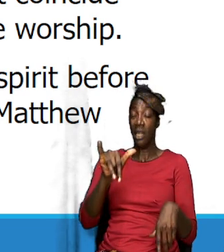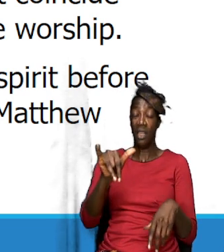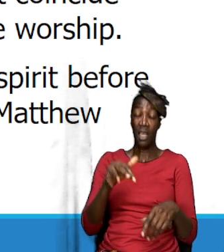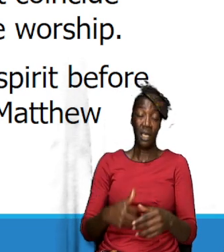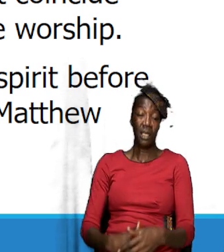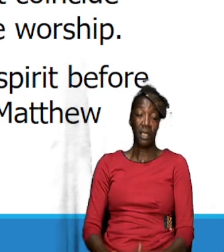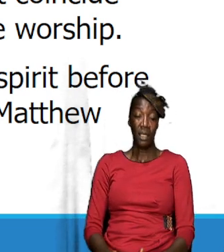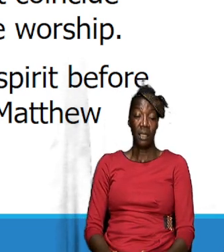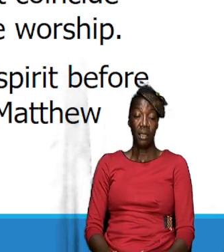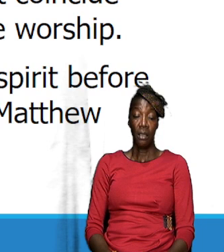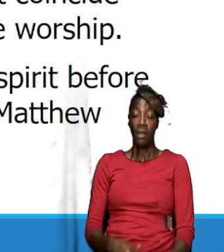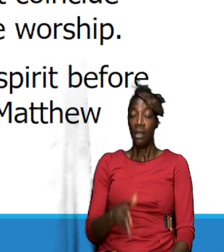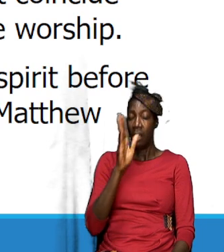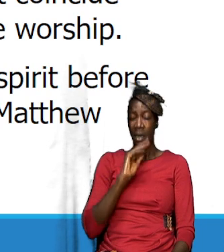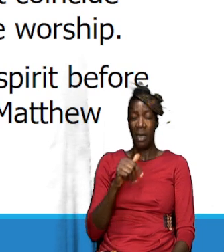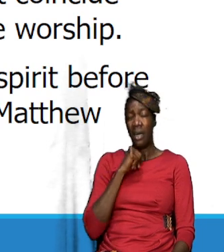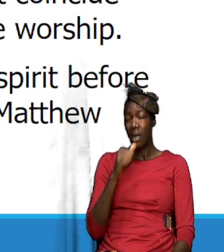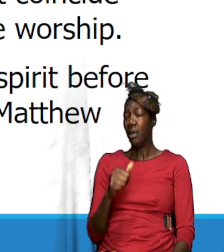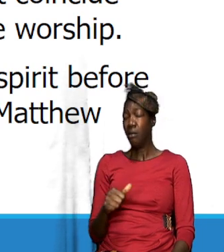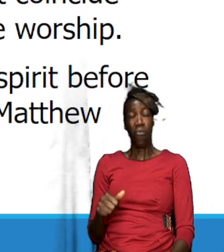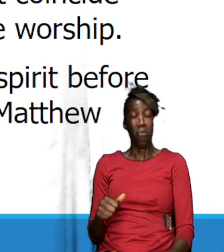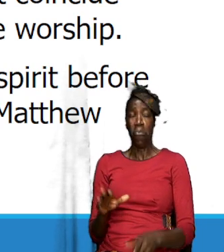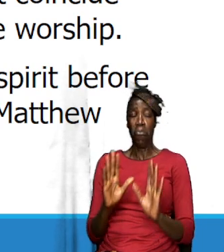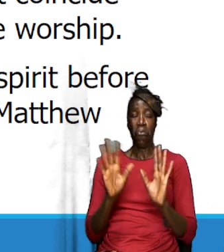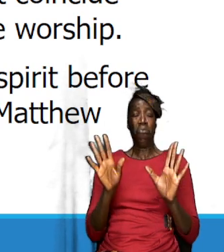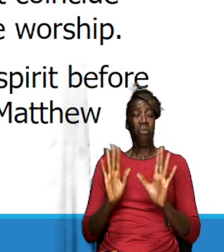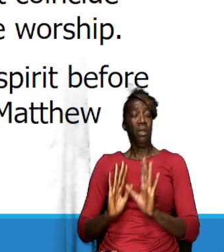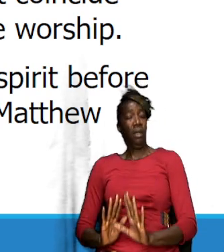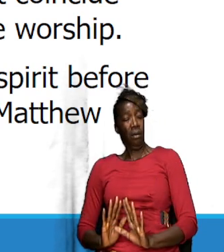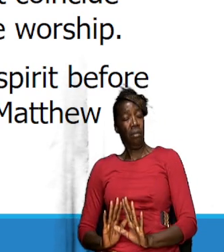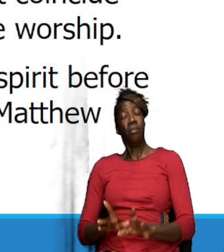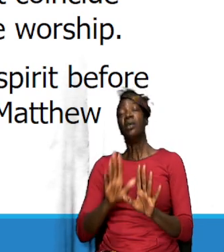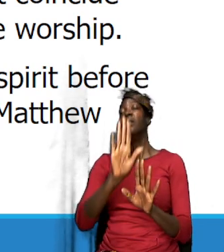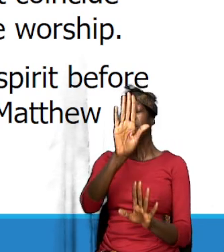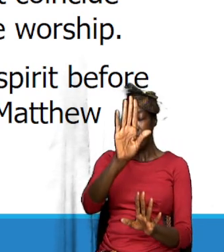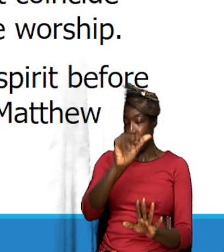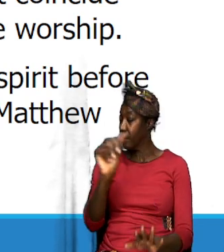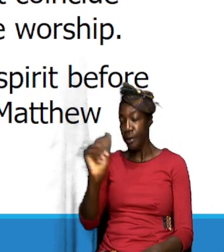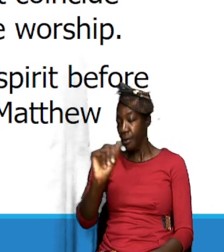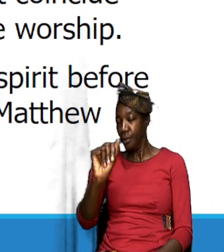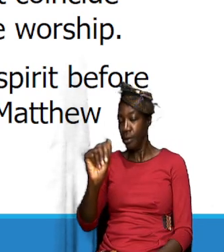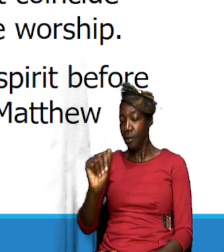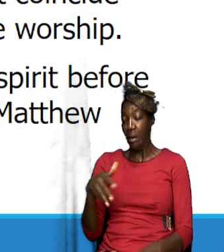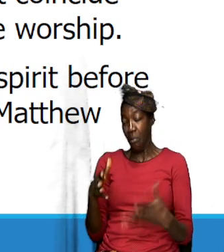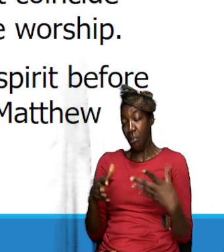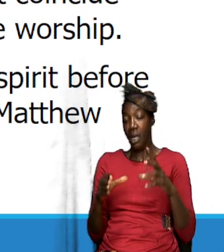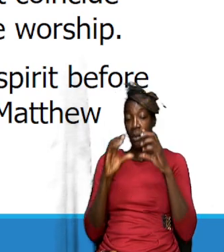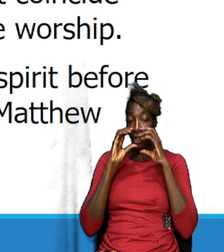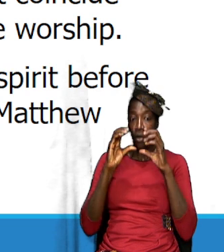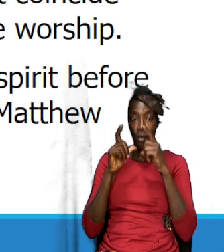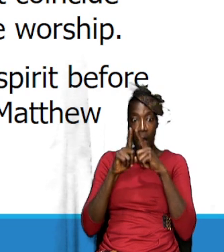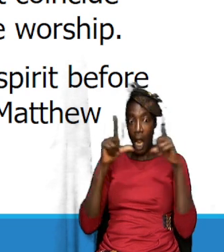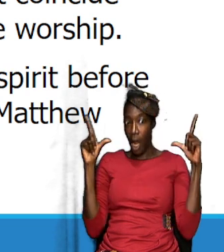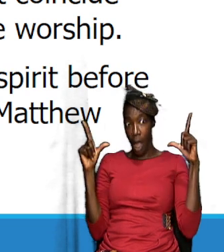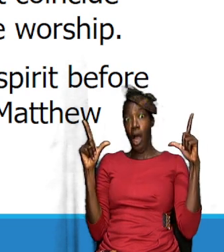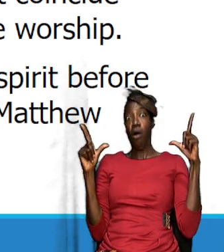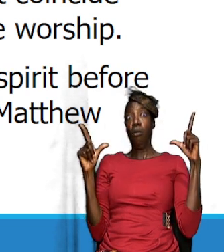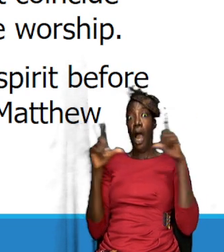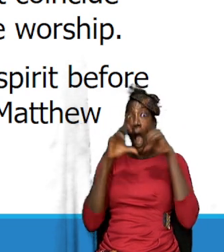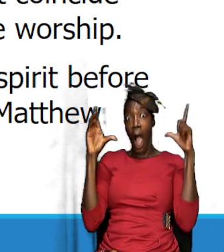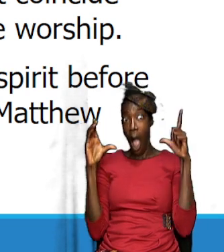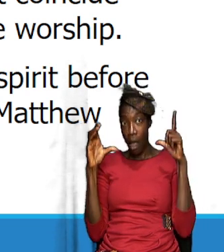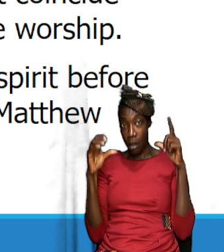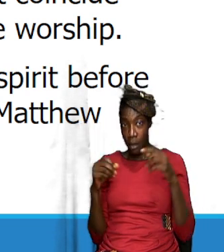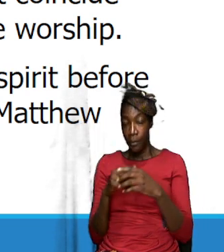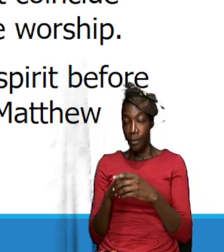God is not impressed by that we might be shouting loud but God is not impressed by our